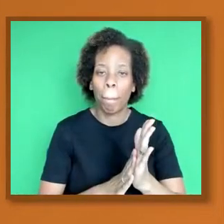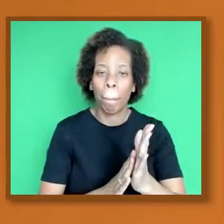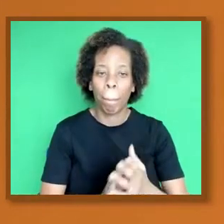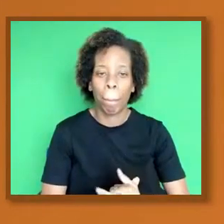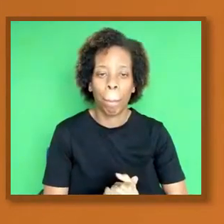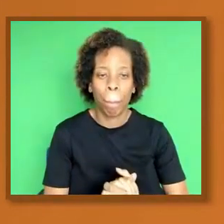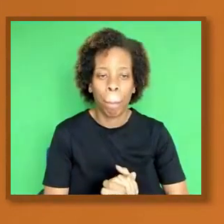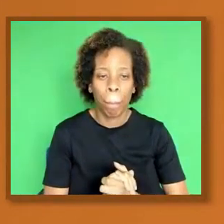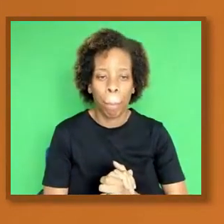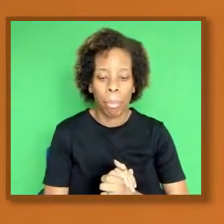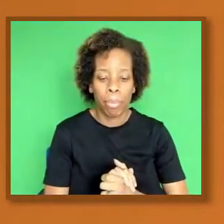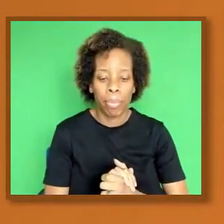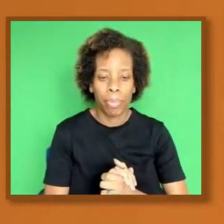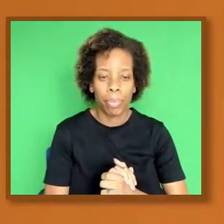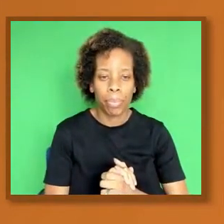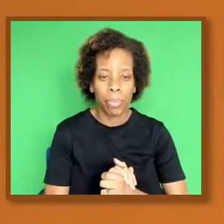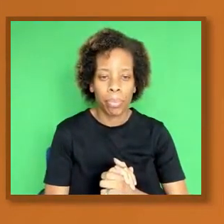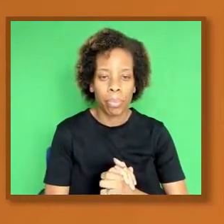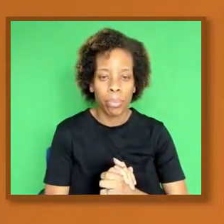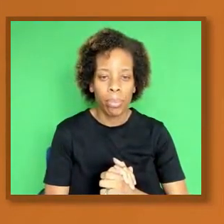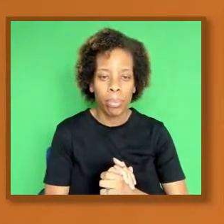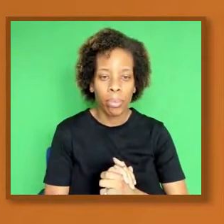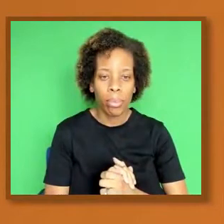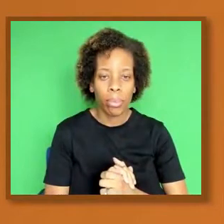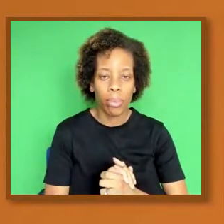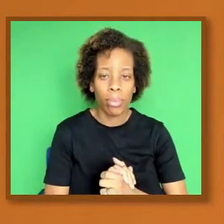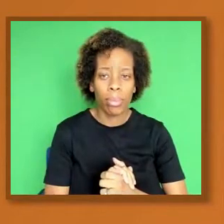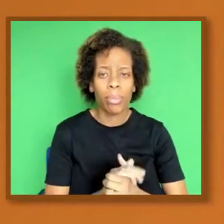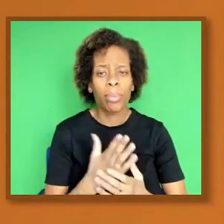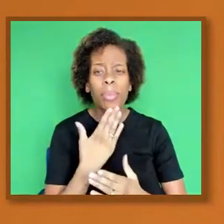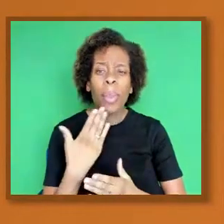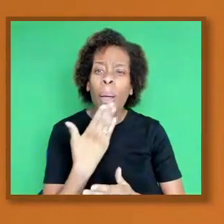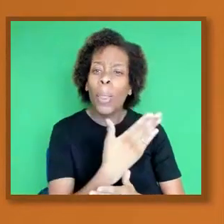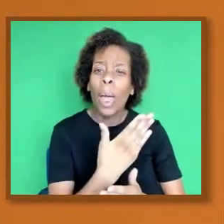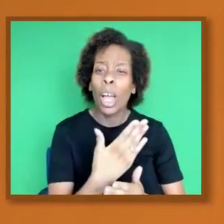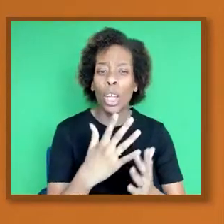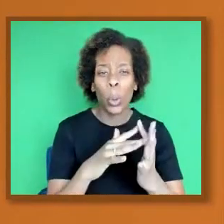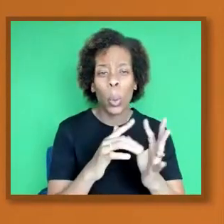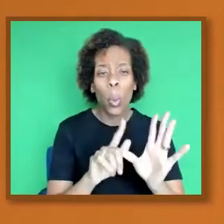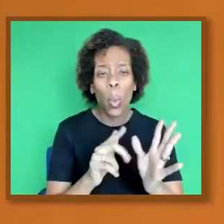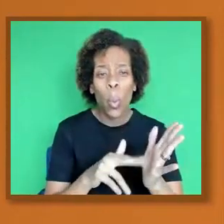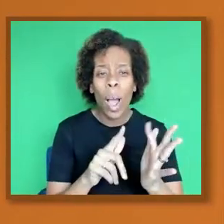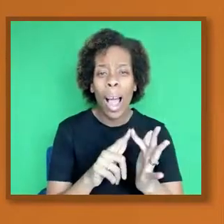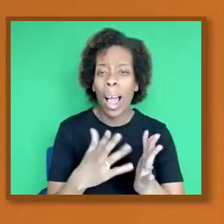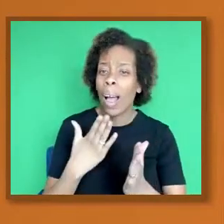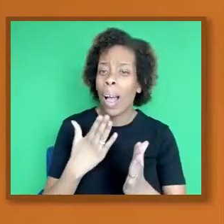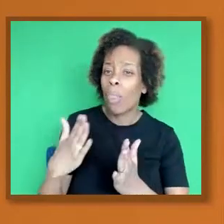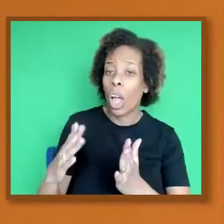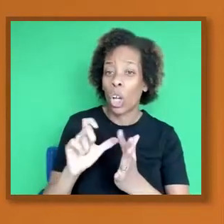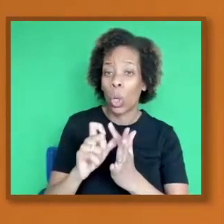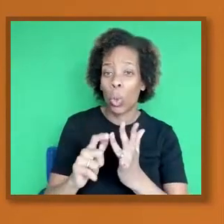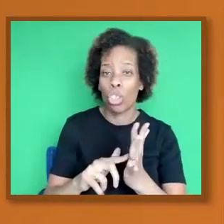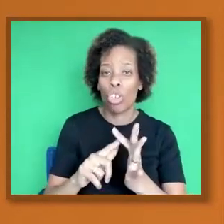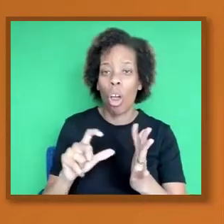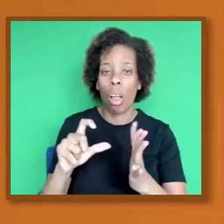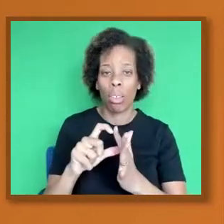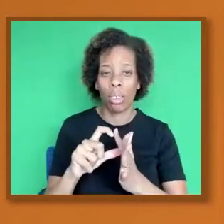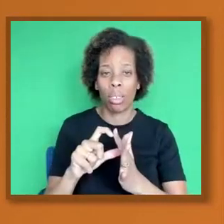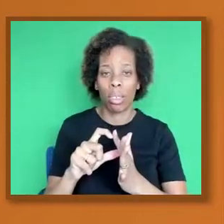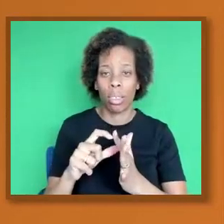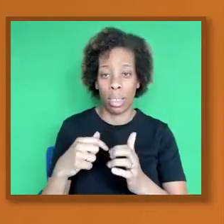Thank you, Wayne. And thank you, Donald. I'll be briefer than my colleagues because I will